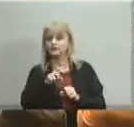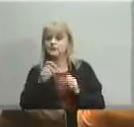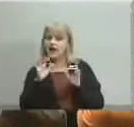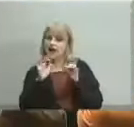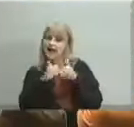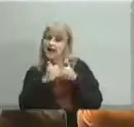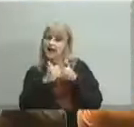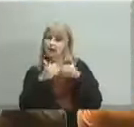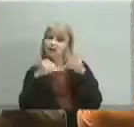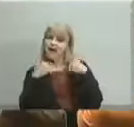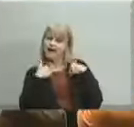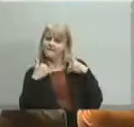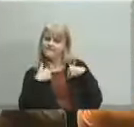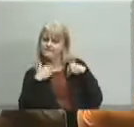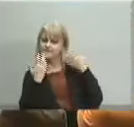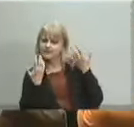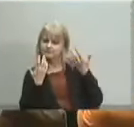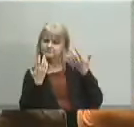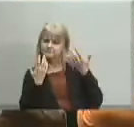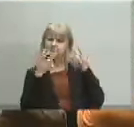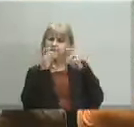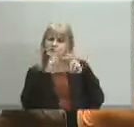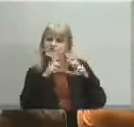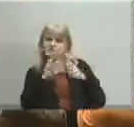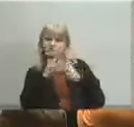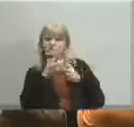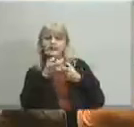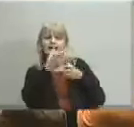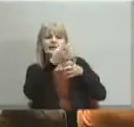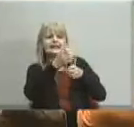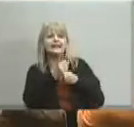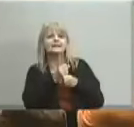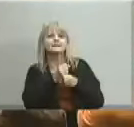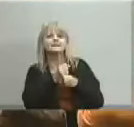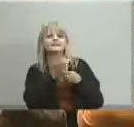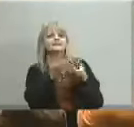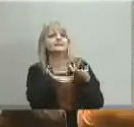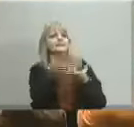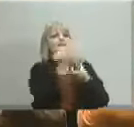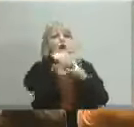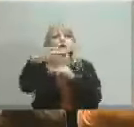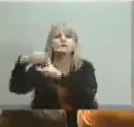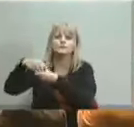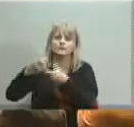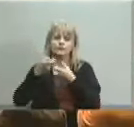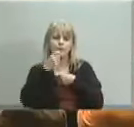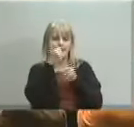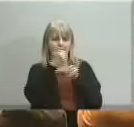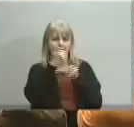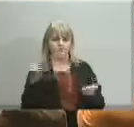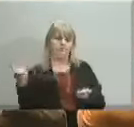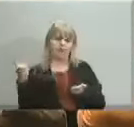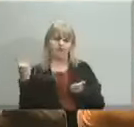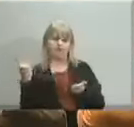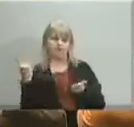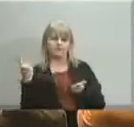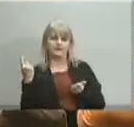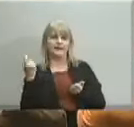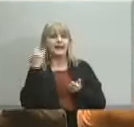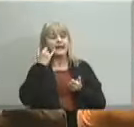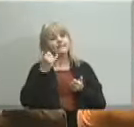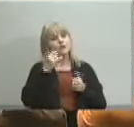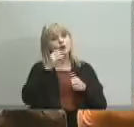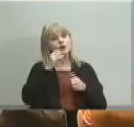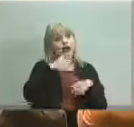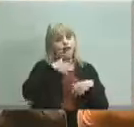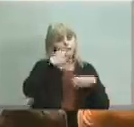strategically input from everyone involved but the bottom line if there's a problem with the principal it goes back to